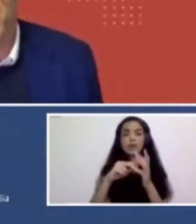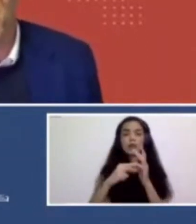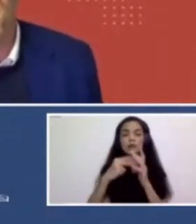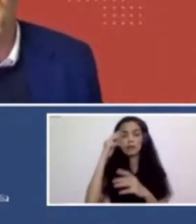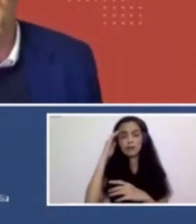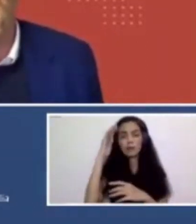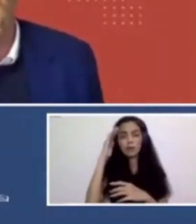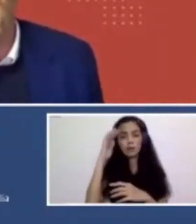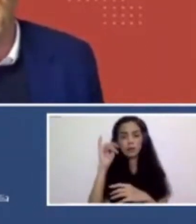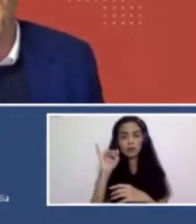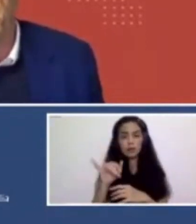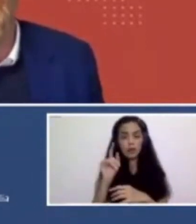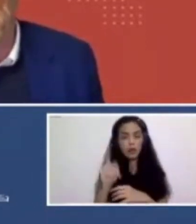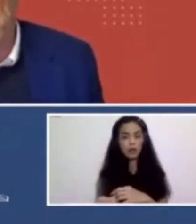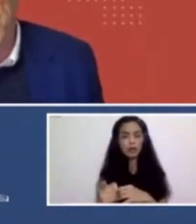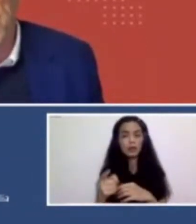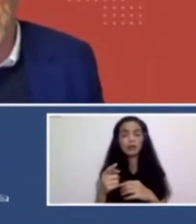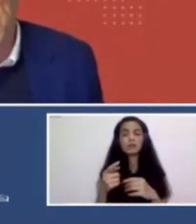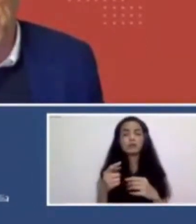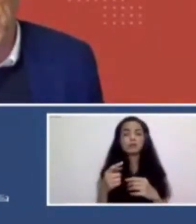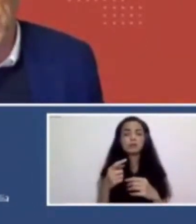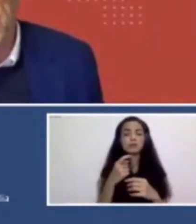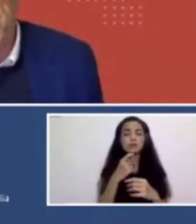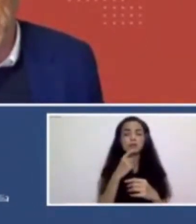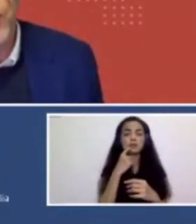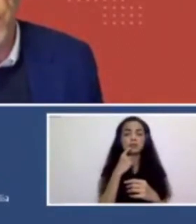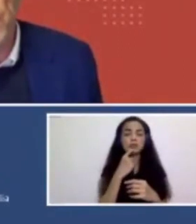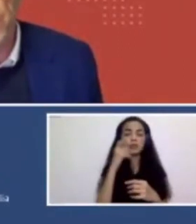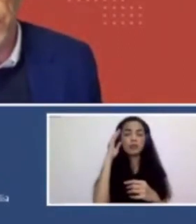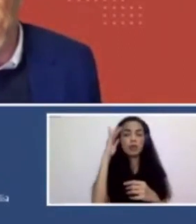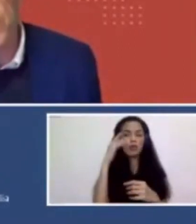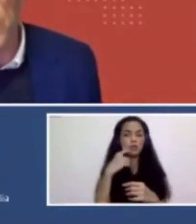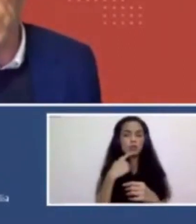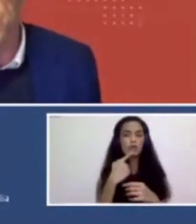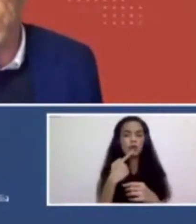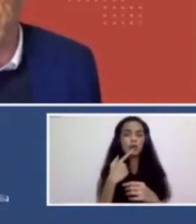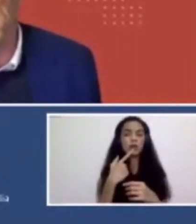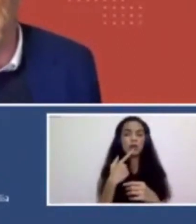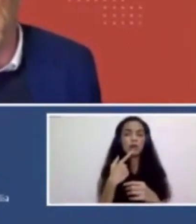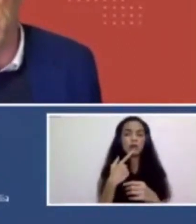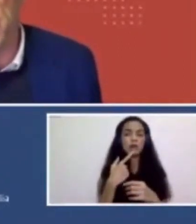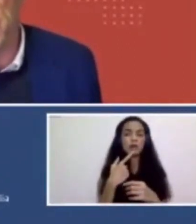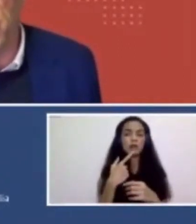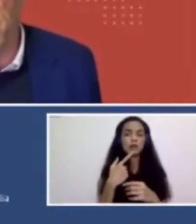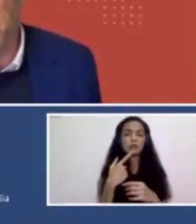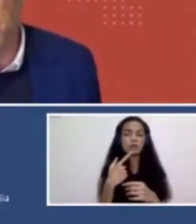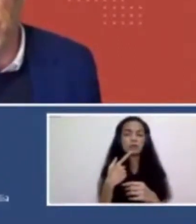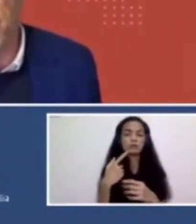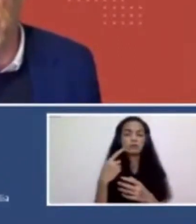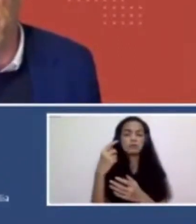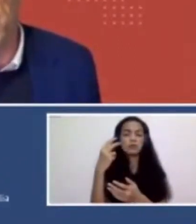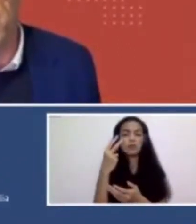the kind of research thing. Um, we, we, I mean, with something we're doing, we're, you know, developing this kind of